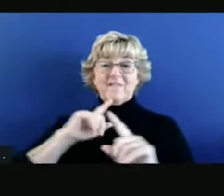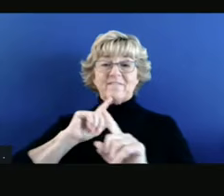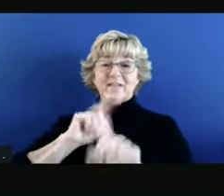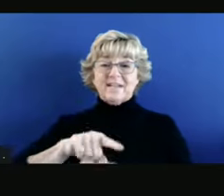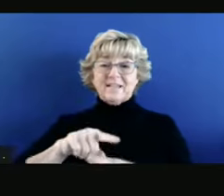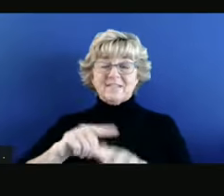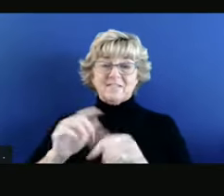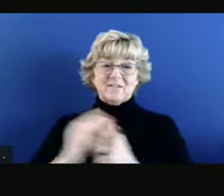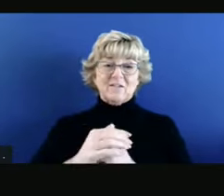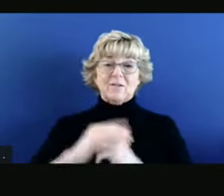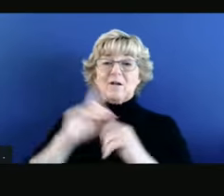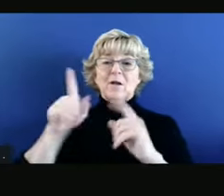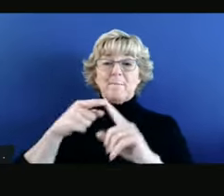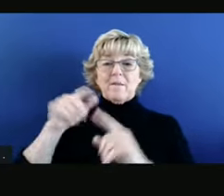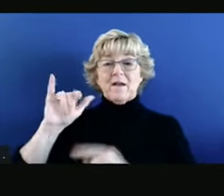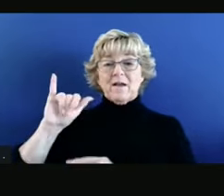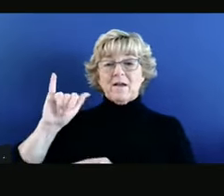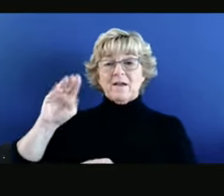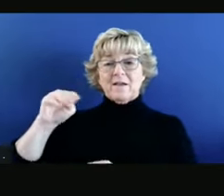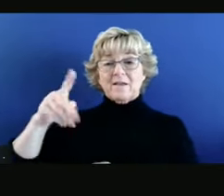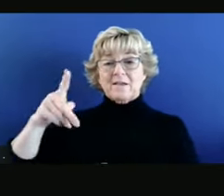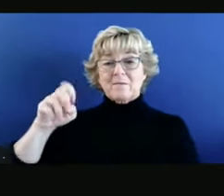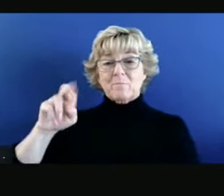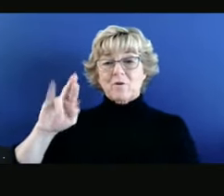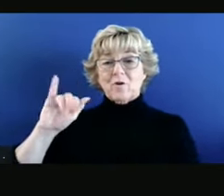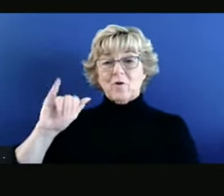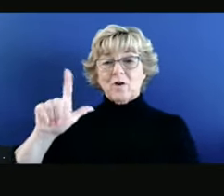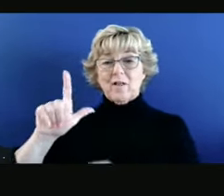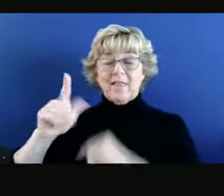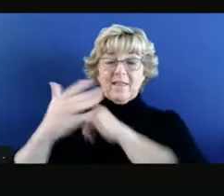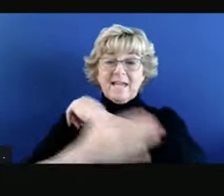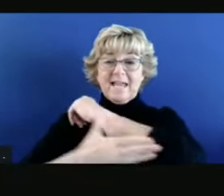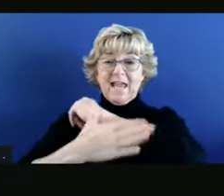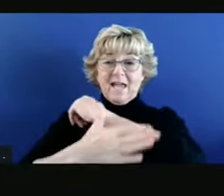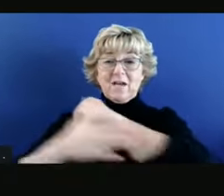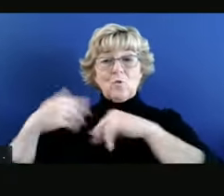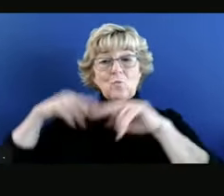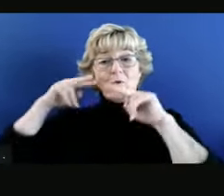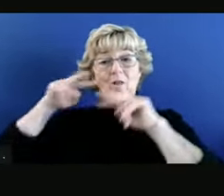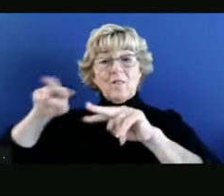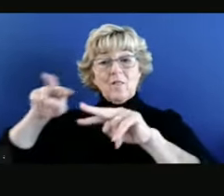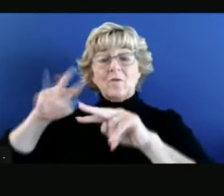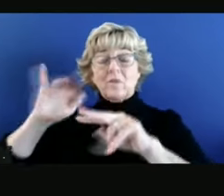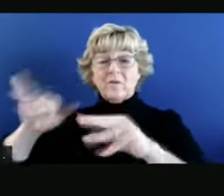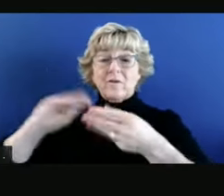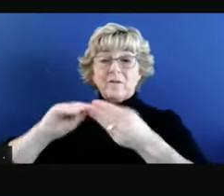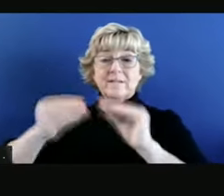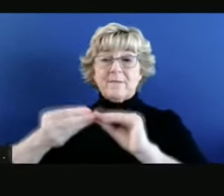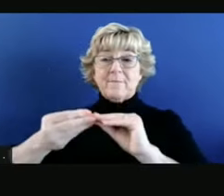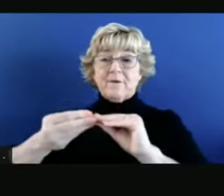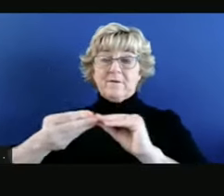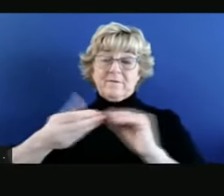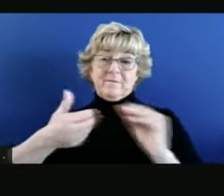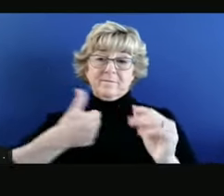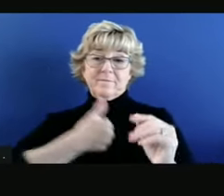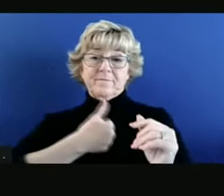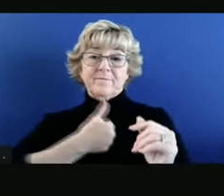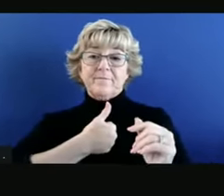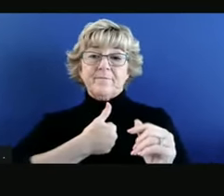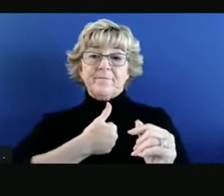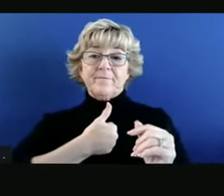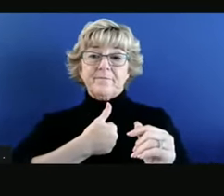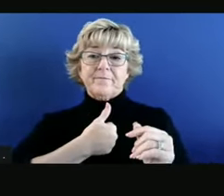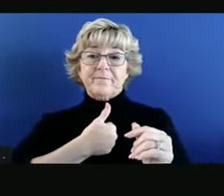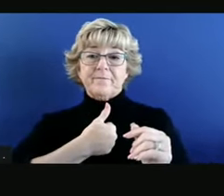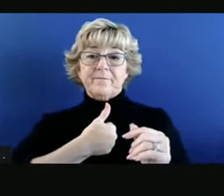right away about Imperial County. And certainly we are watching those numbers closely. I'm not, you know,